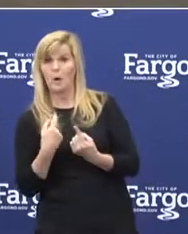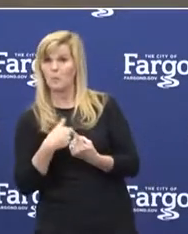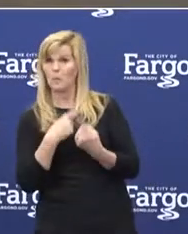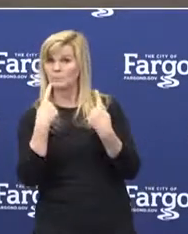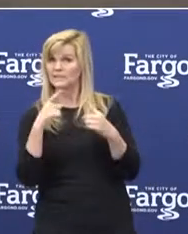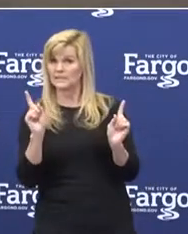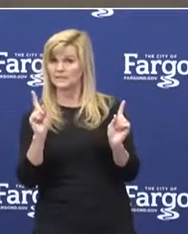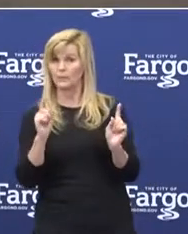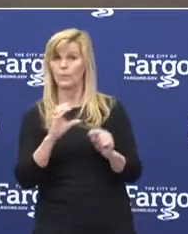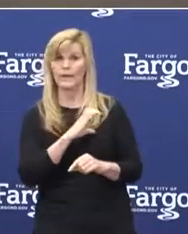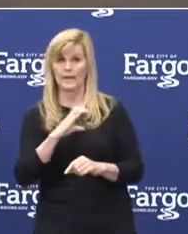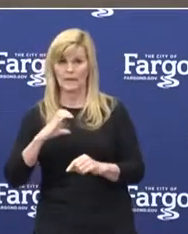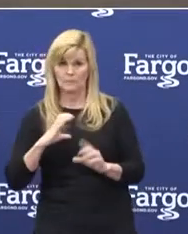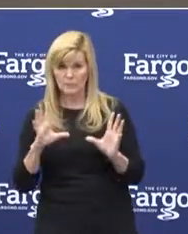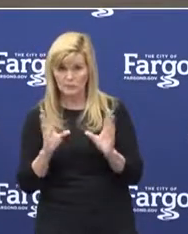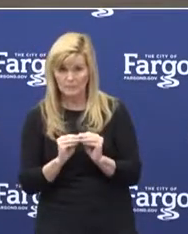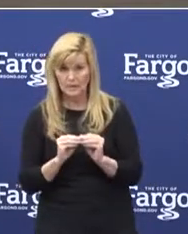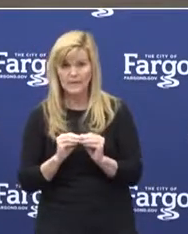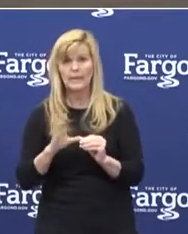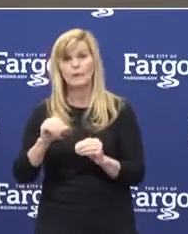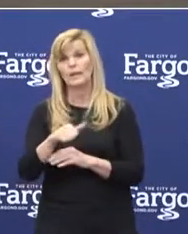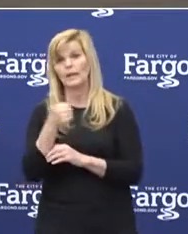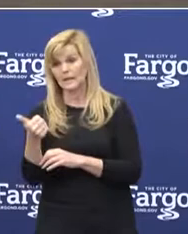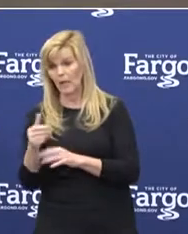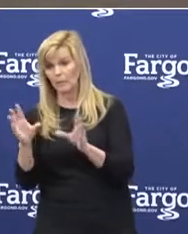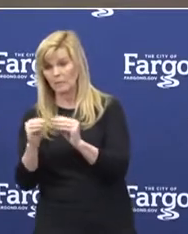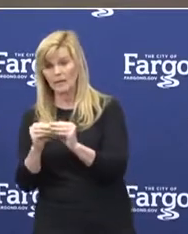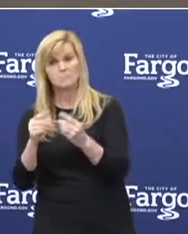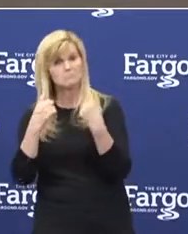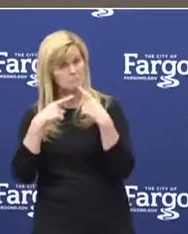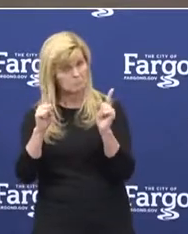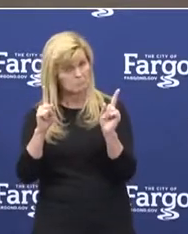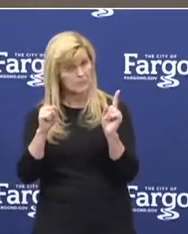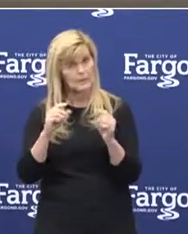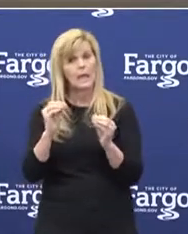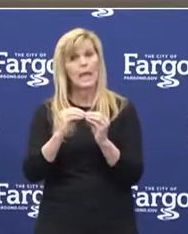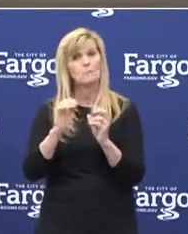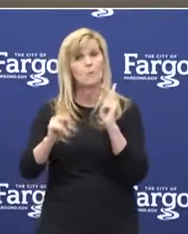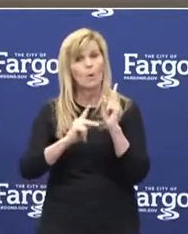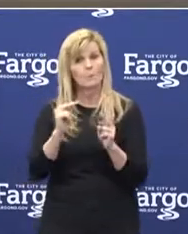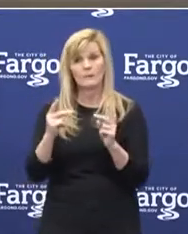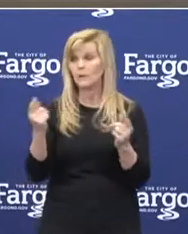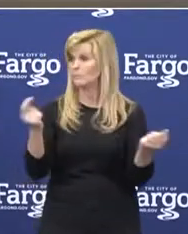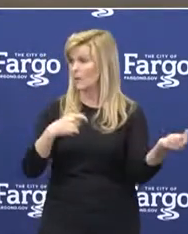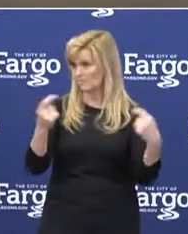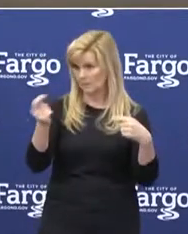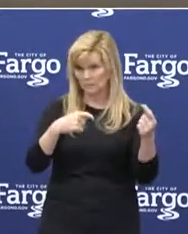meeting and a planning meeting this week and it went very well and we had more public in the facility.